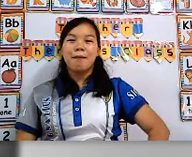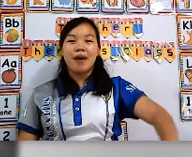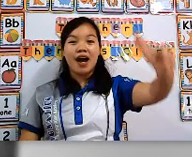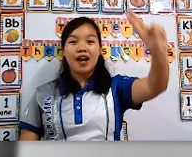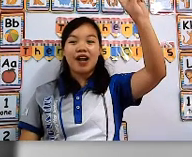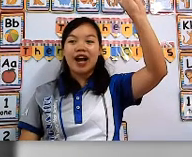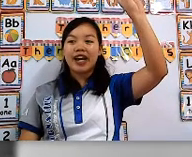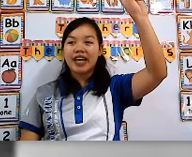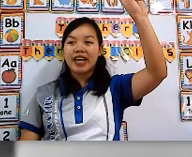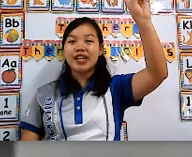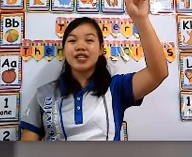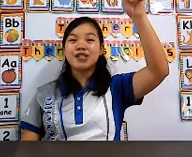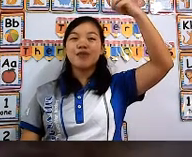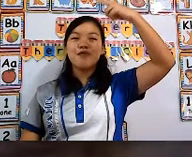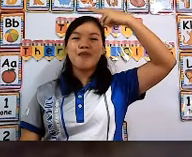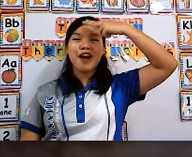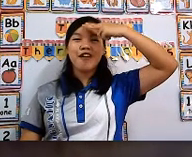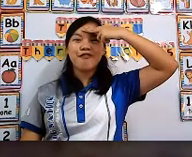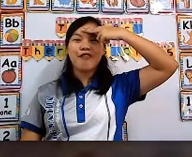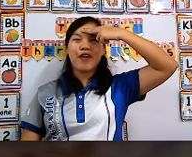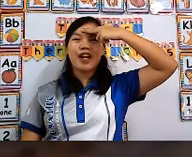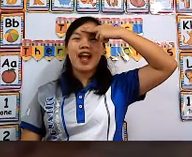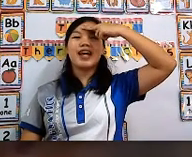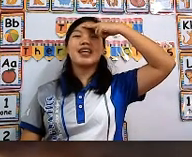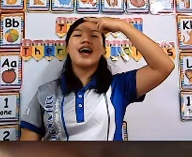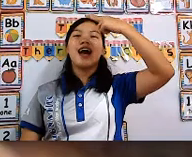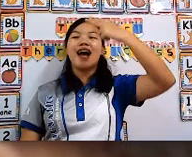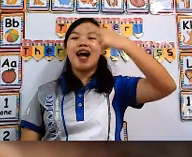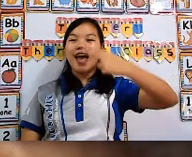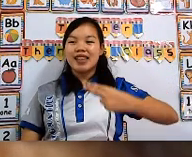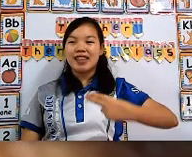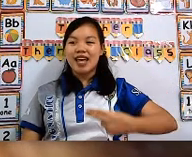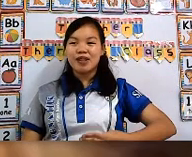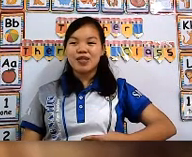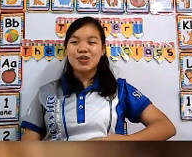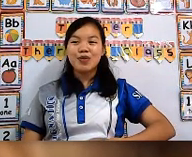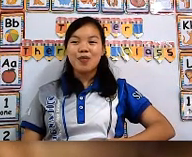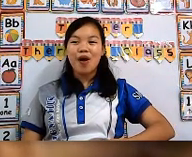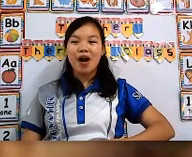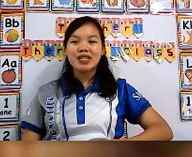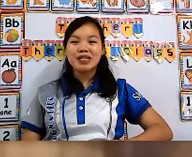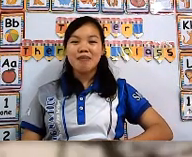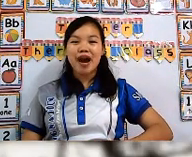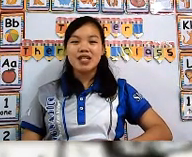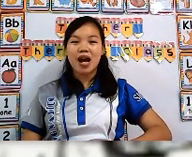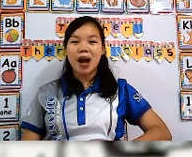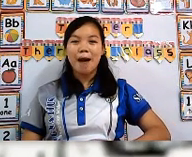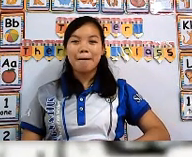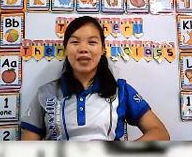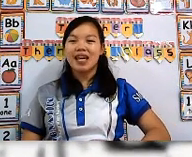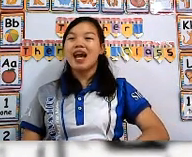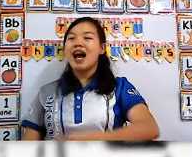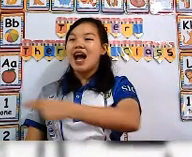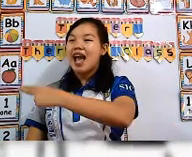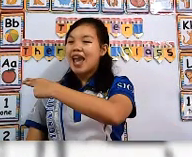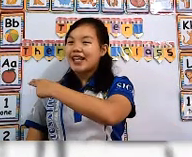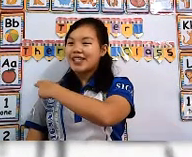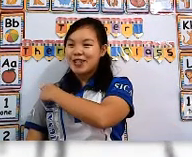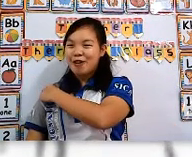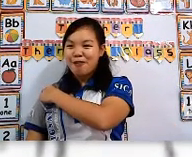My right hand to my forehead Then down towards my tummy